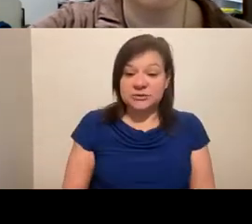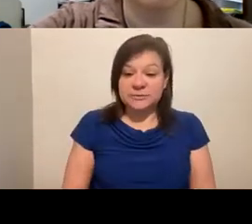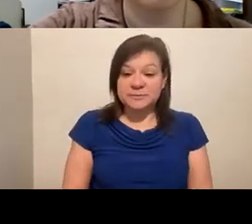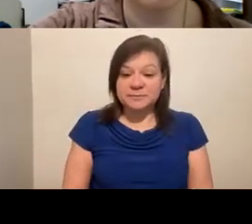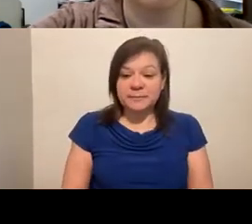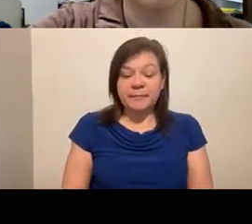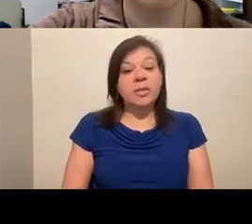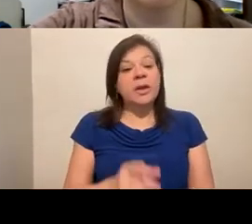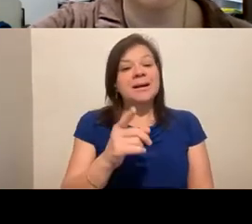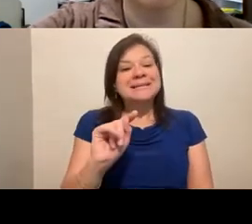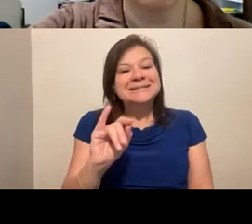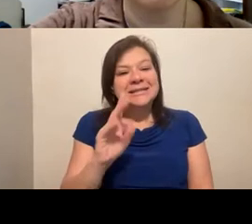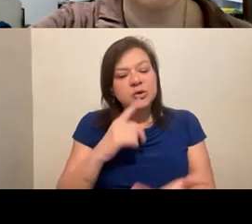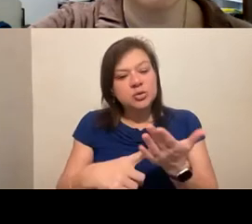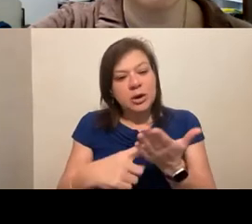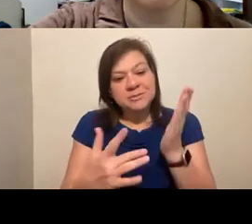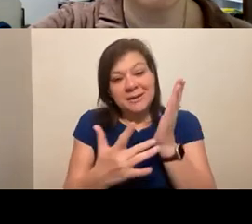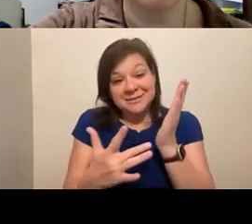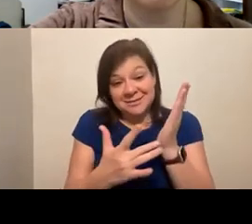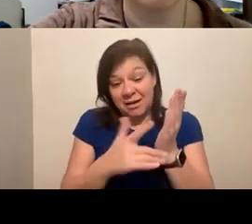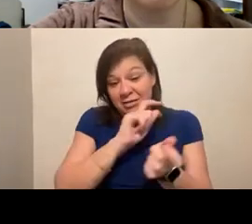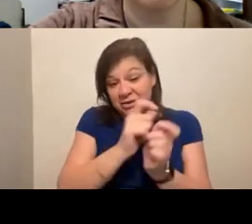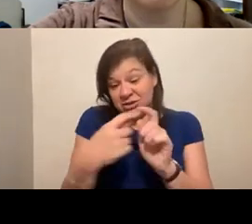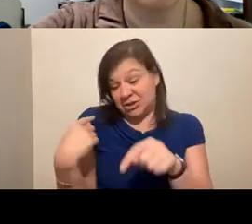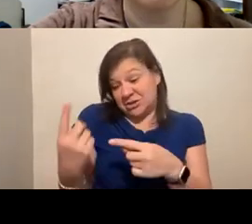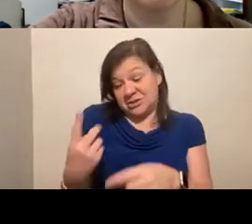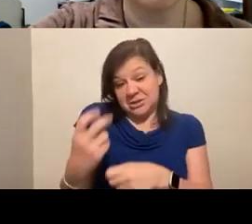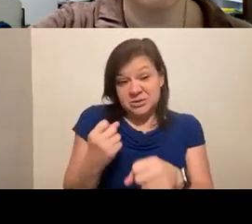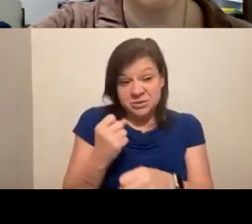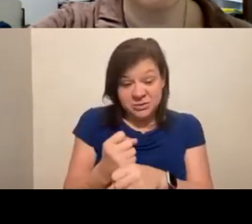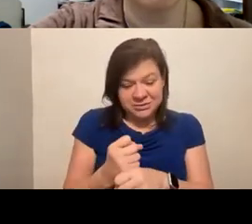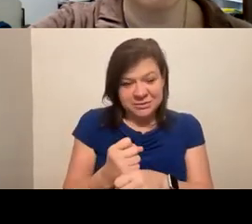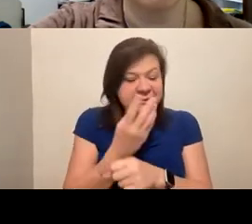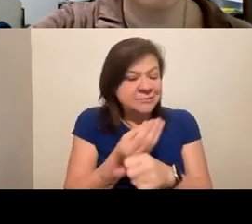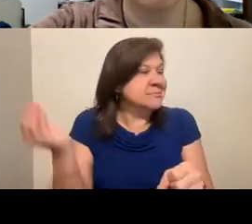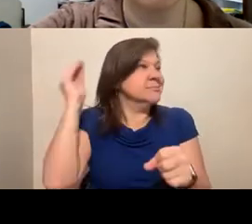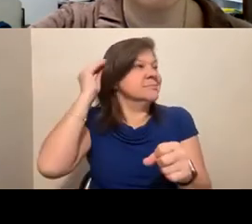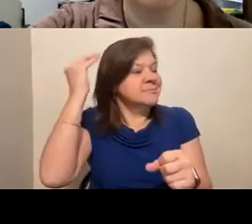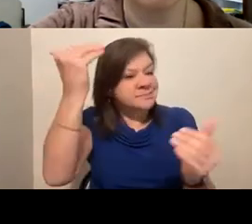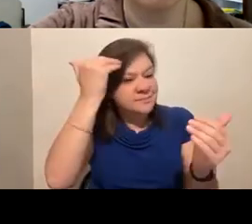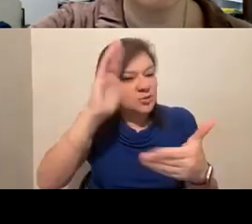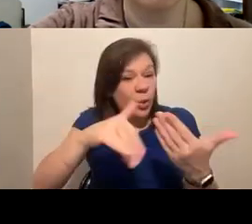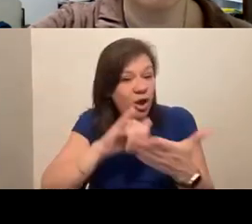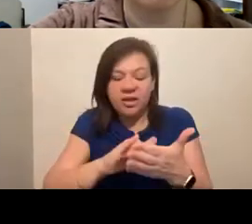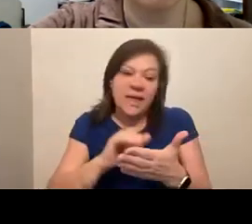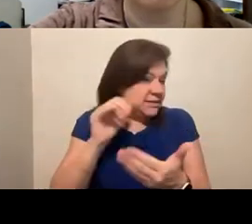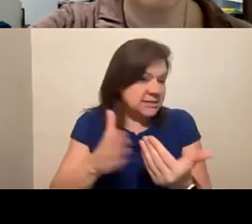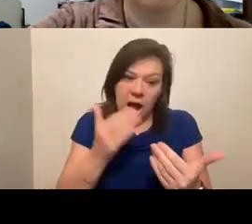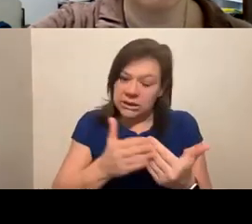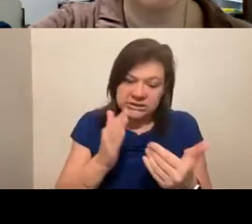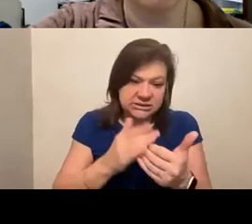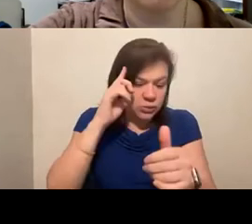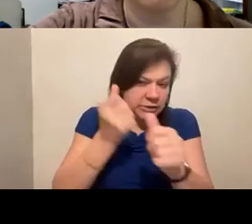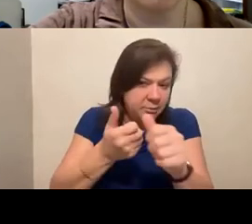technology changes that have happened over the last couple of years and keeping on top of that isn't easy along with